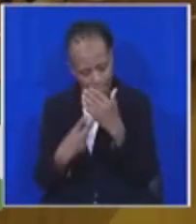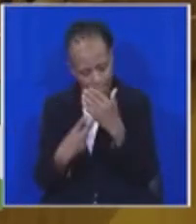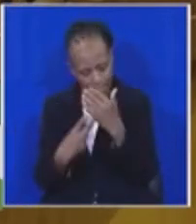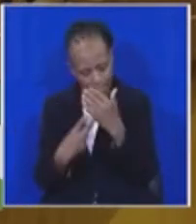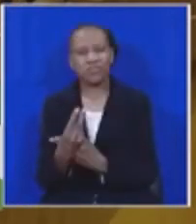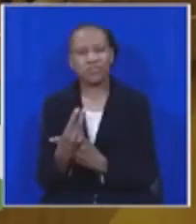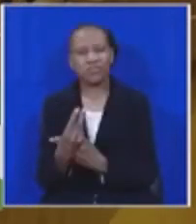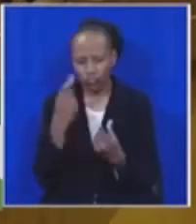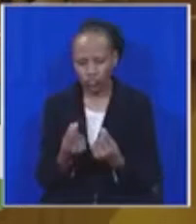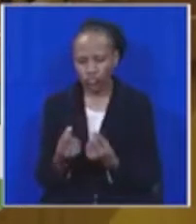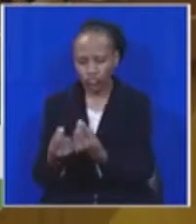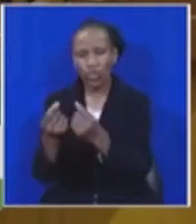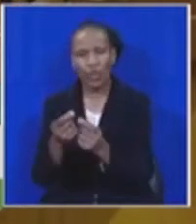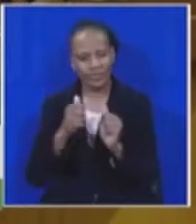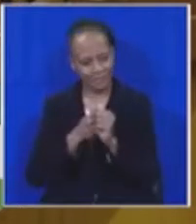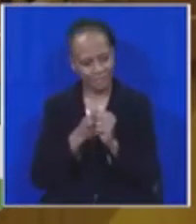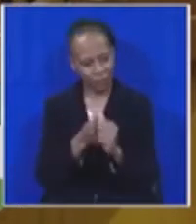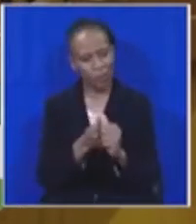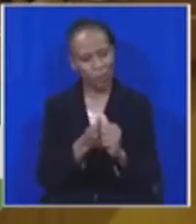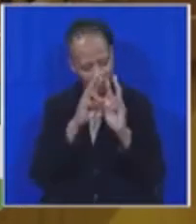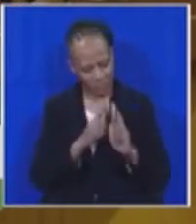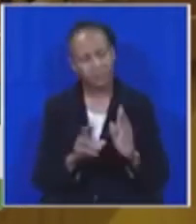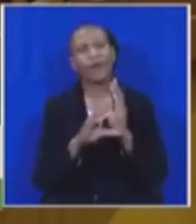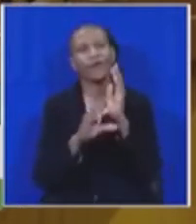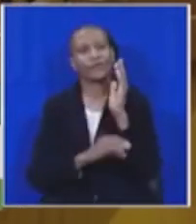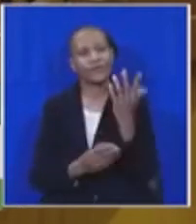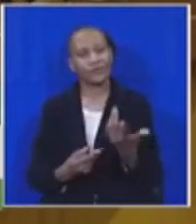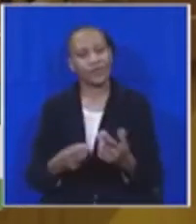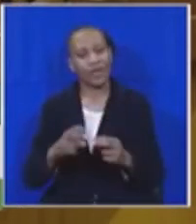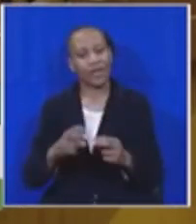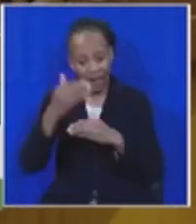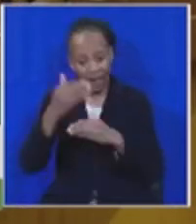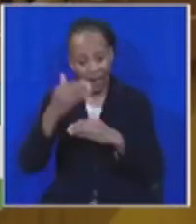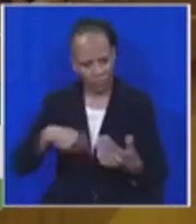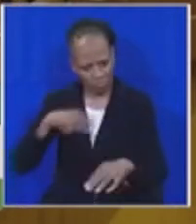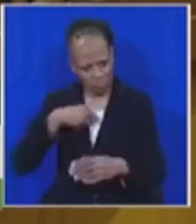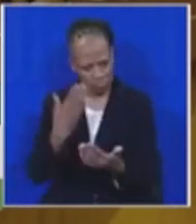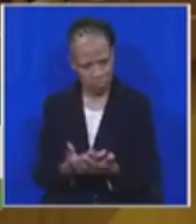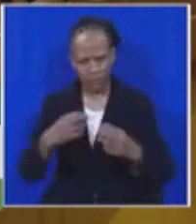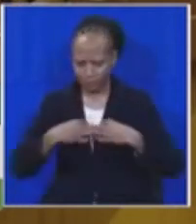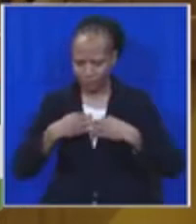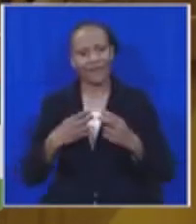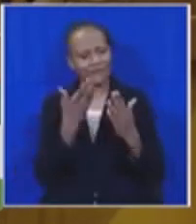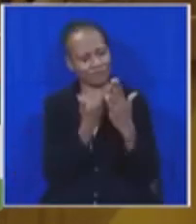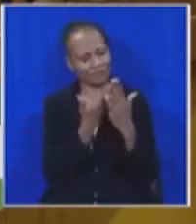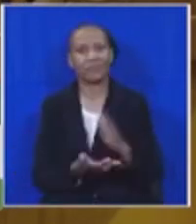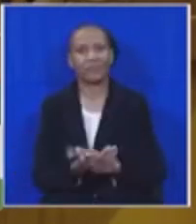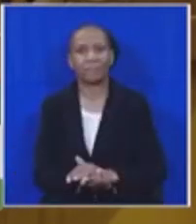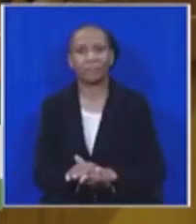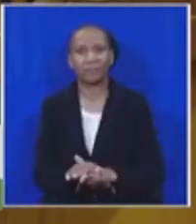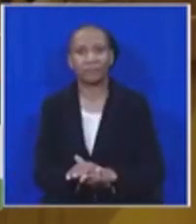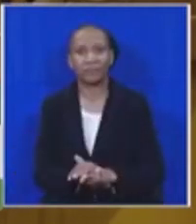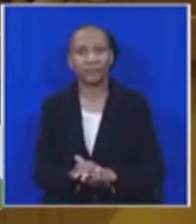the principles and values of the Constitution and our findings that we can be rightfully proud of. Why, then, the